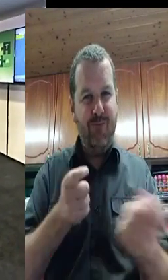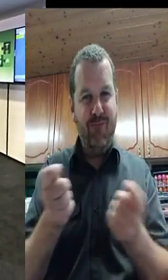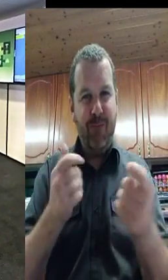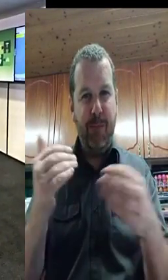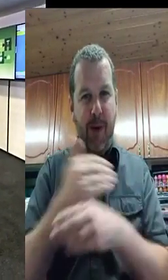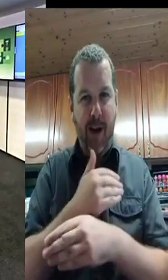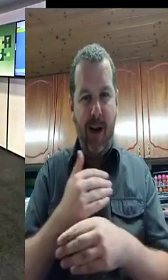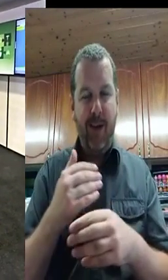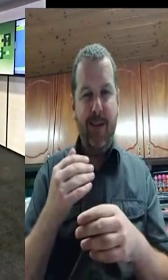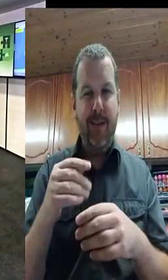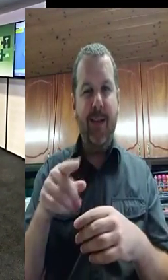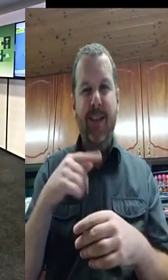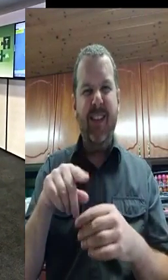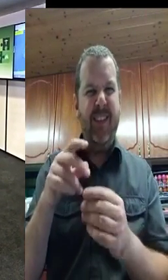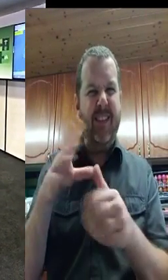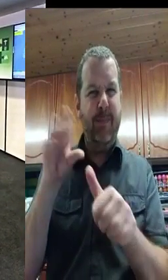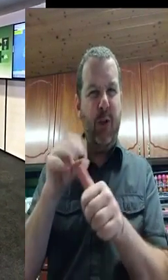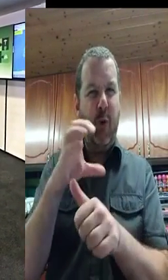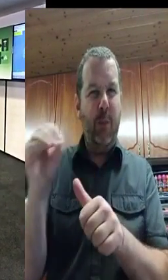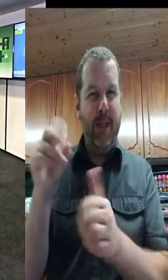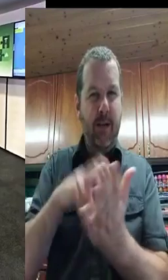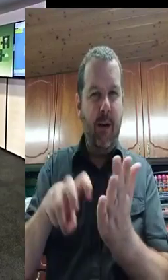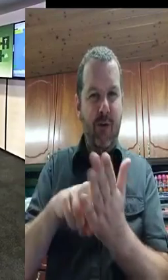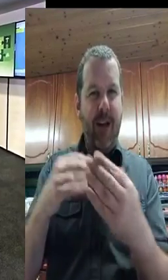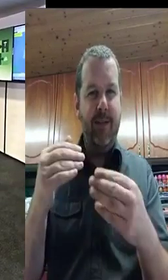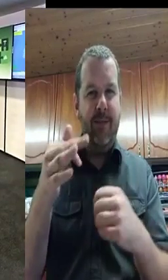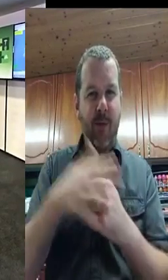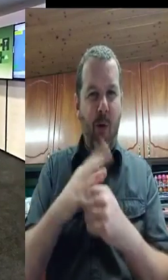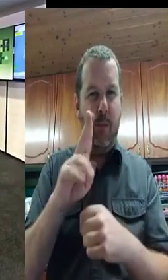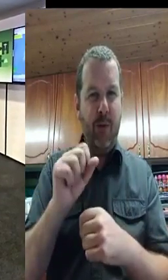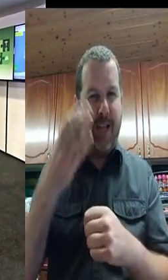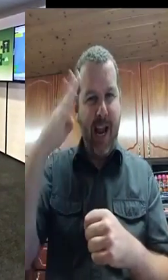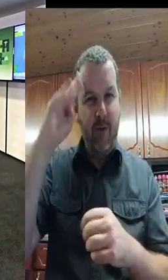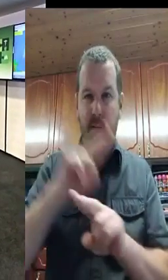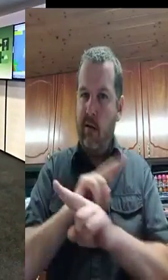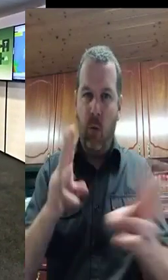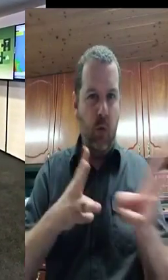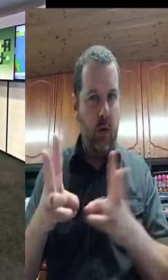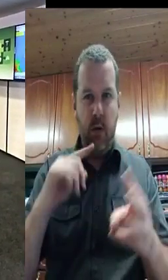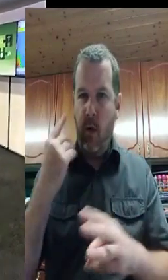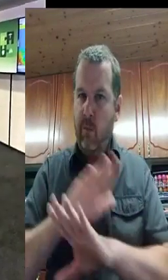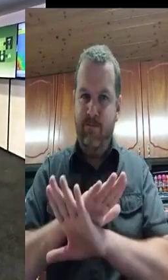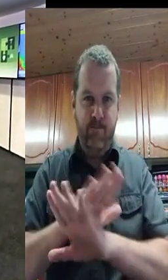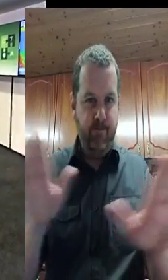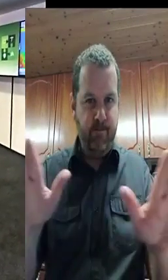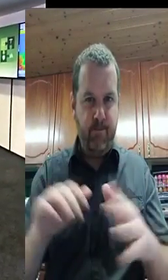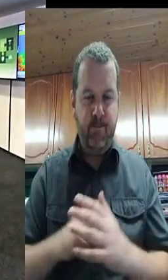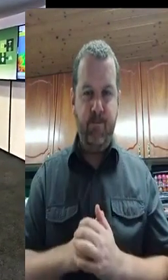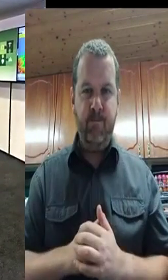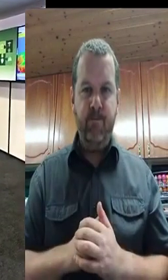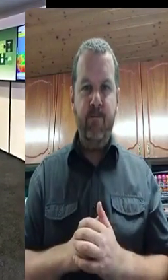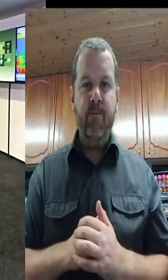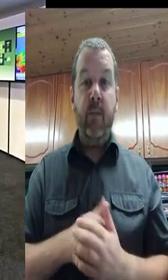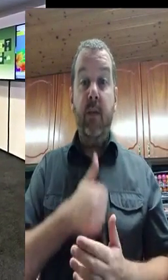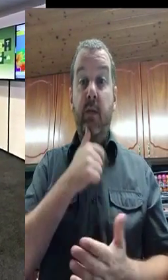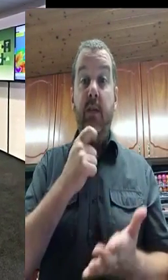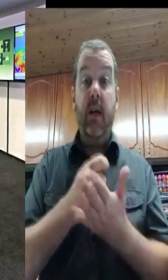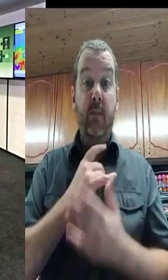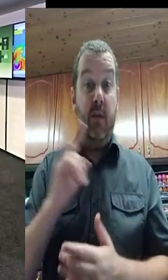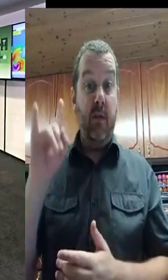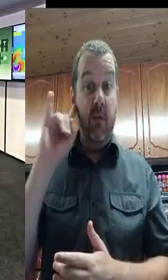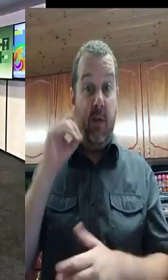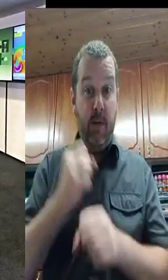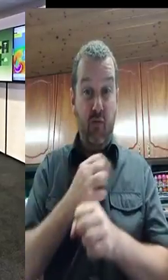warning is in place. Please have supplies of medication and stocks that you would require in advance